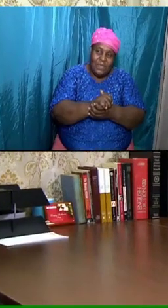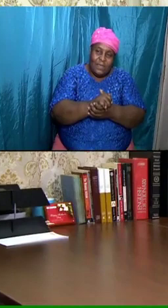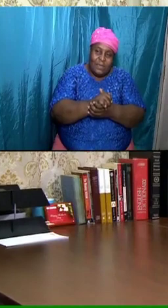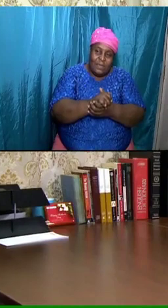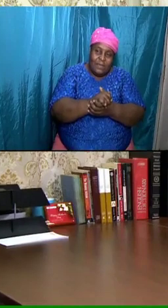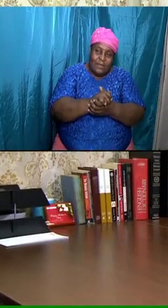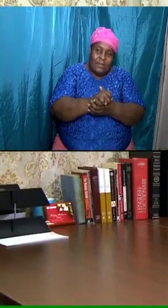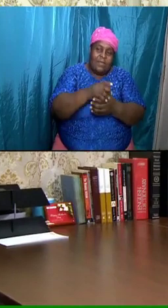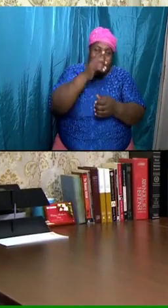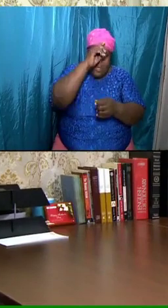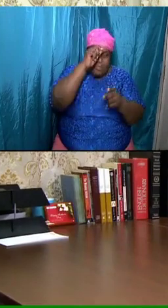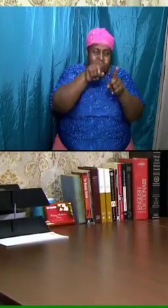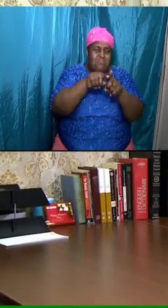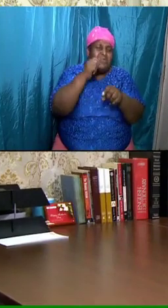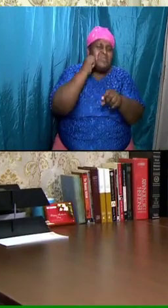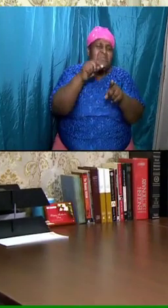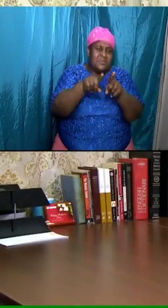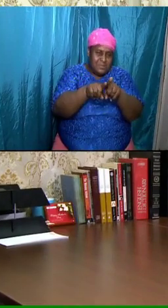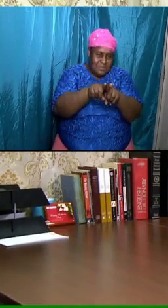Brothers and sisters,